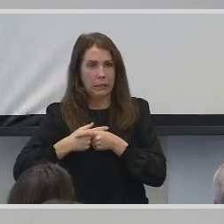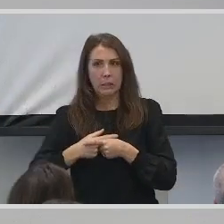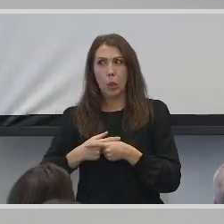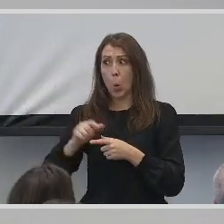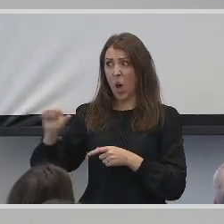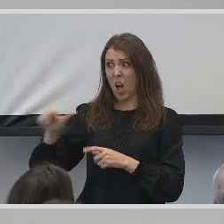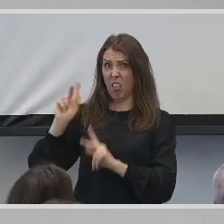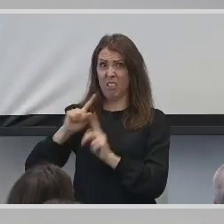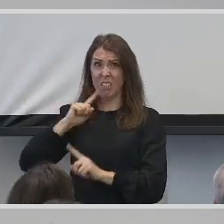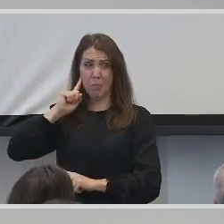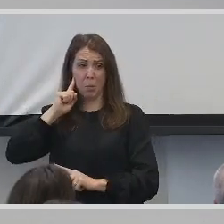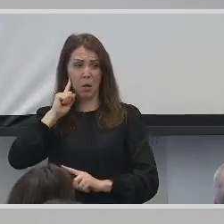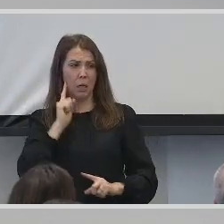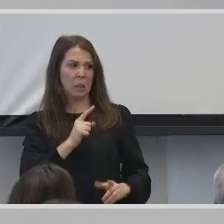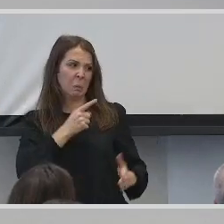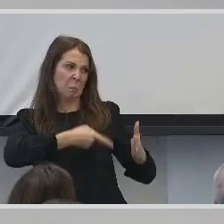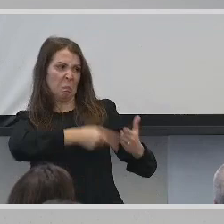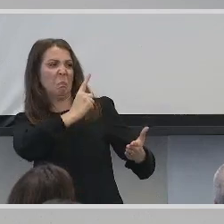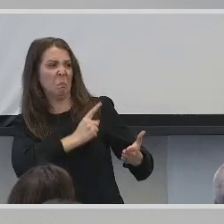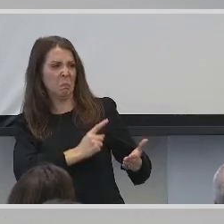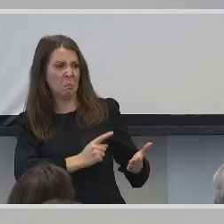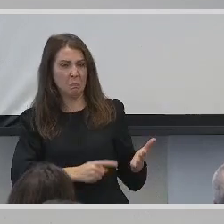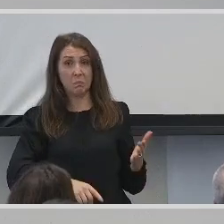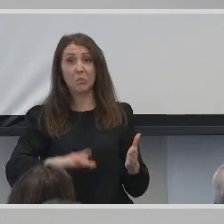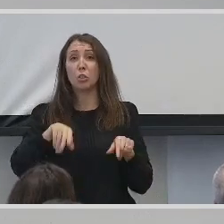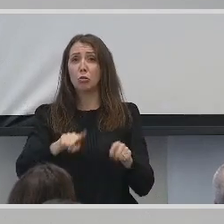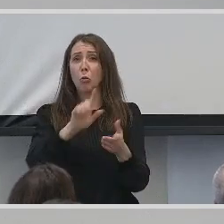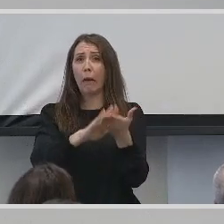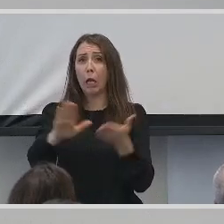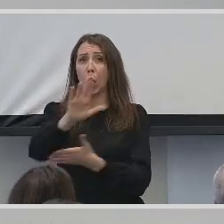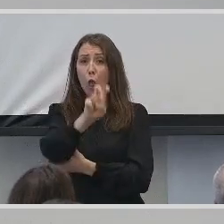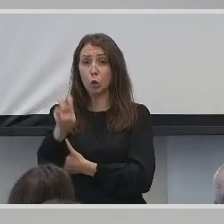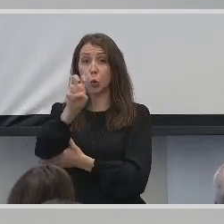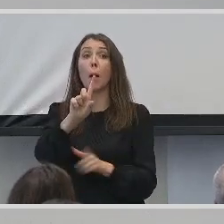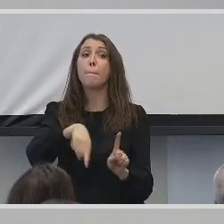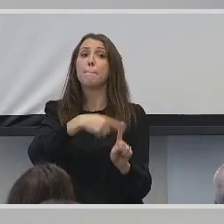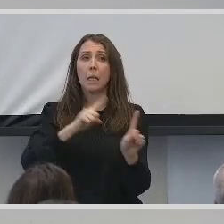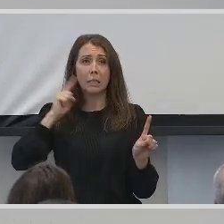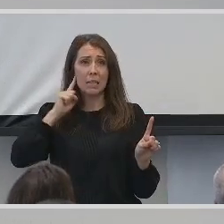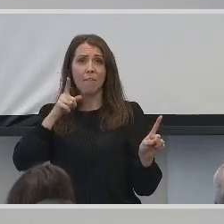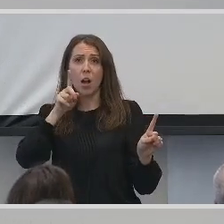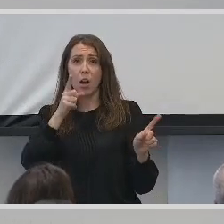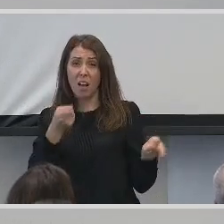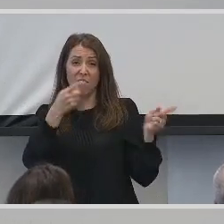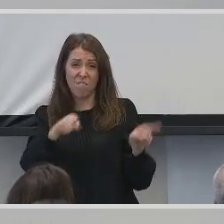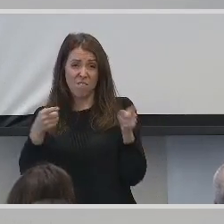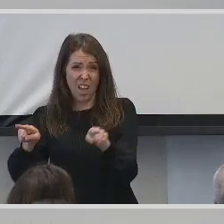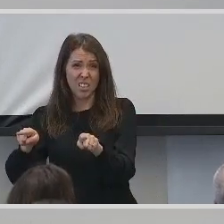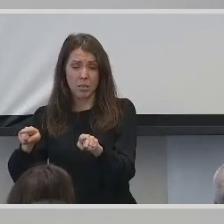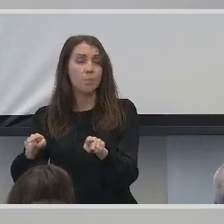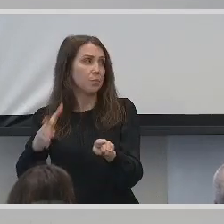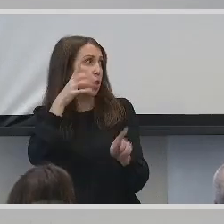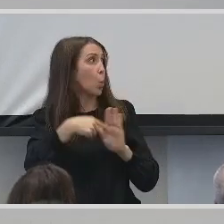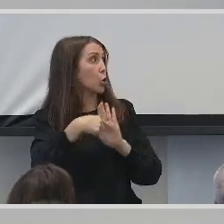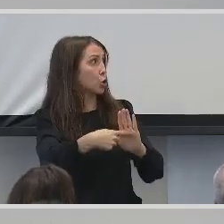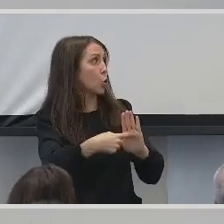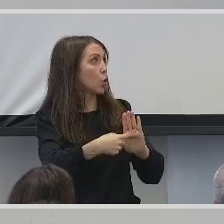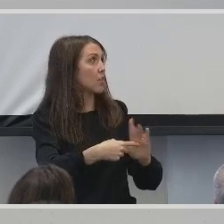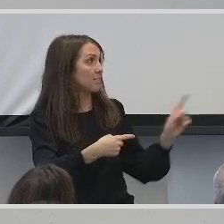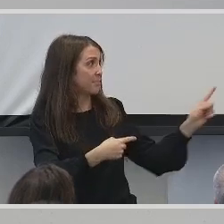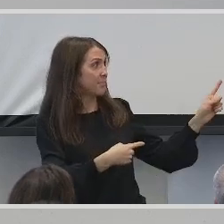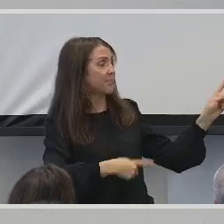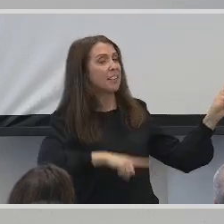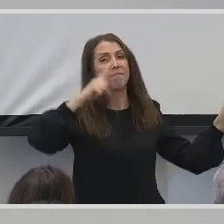insults during college tours and deaf events. Being labelled as, I'm going to show you the same, fake